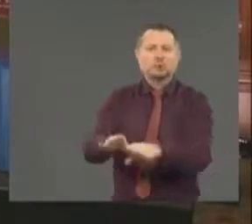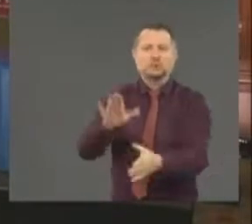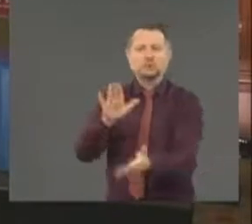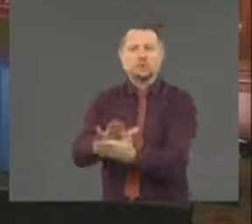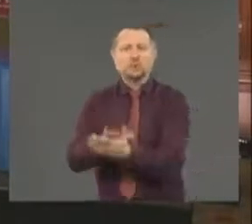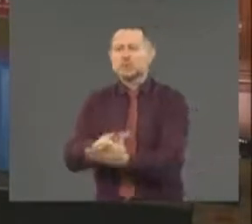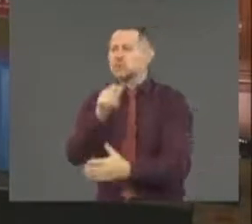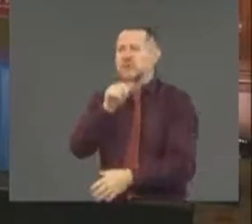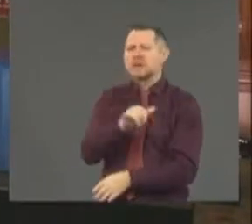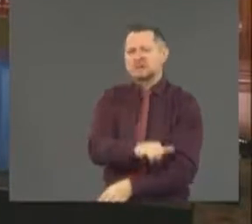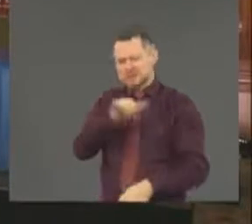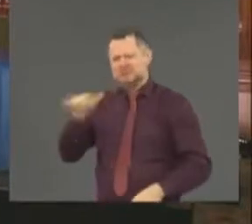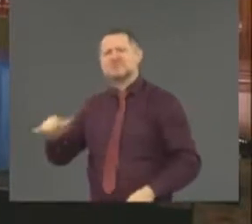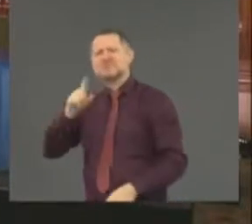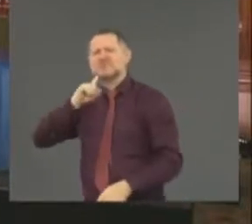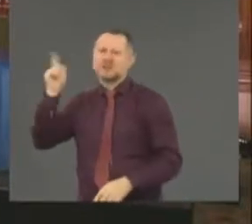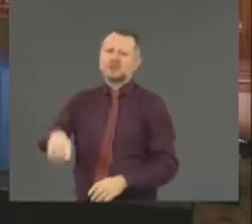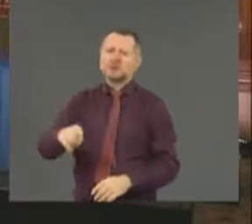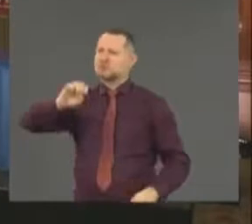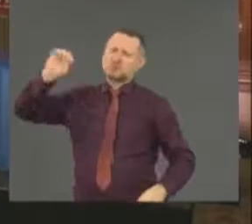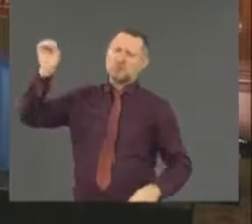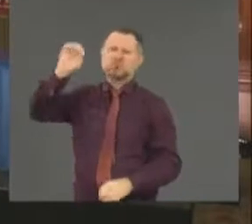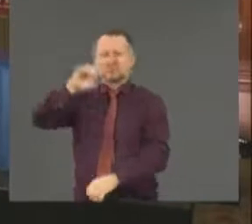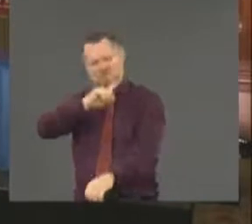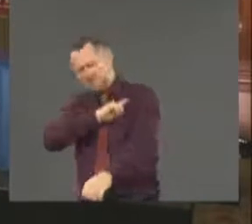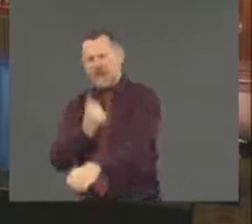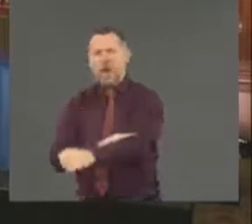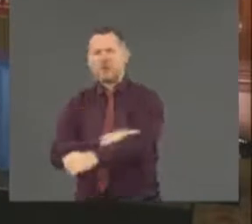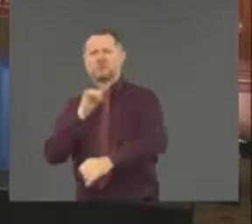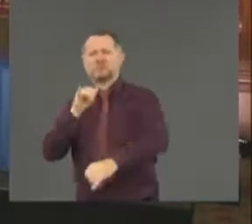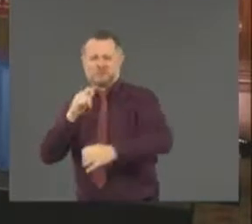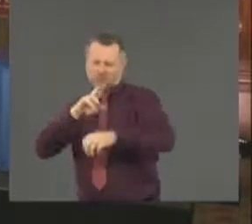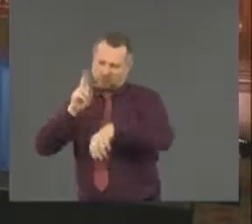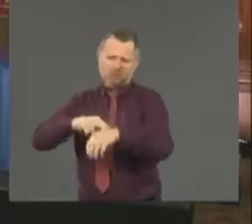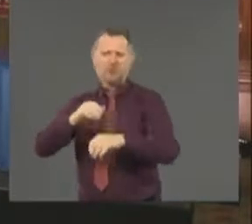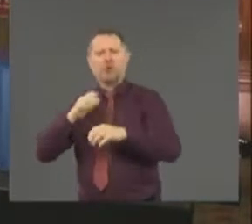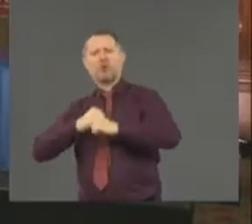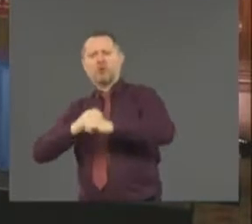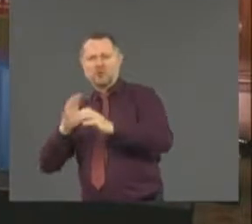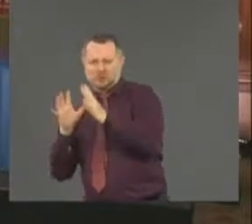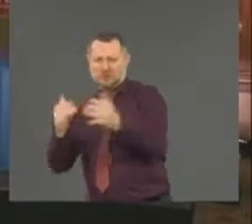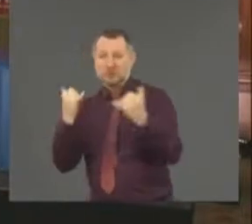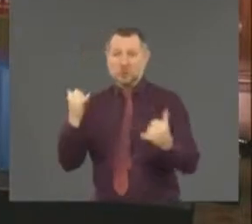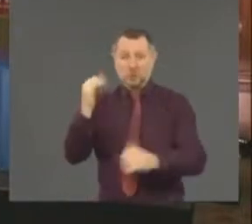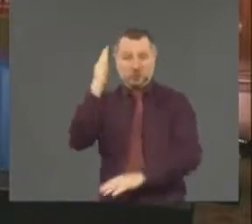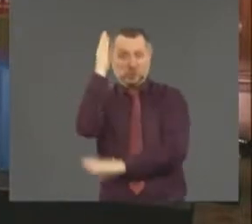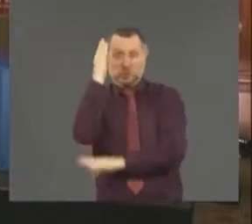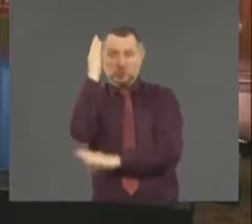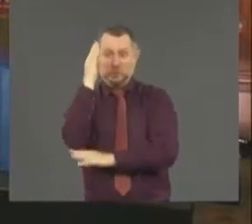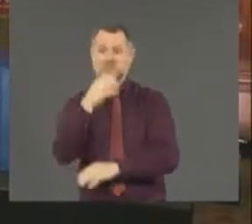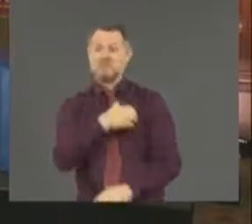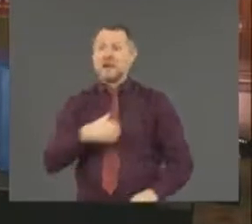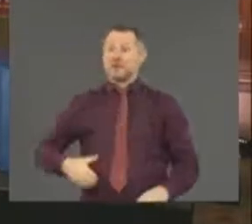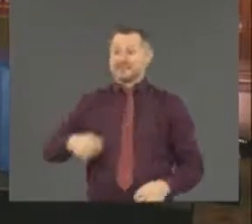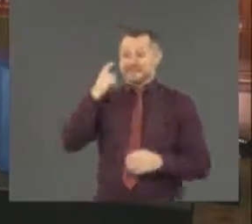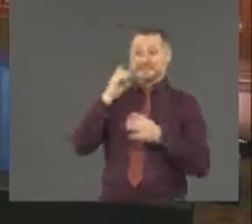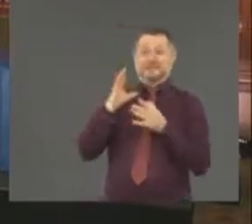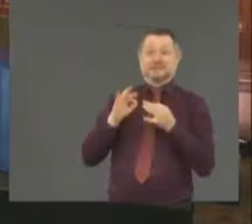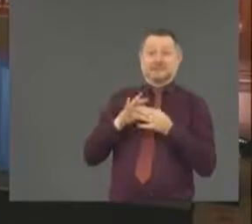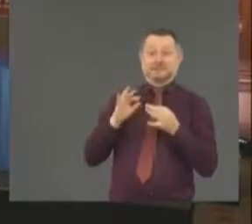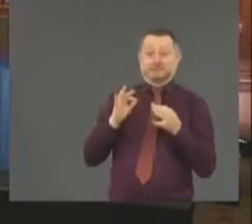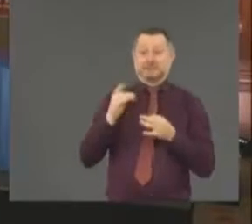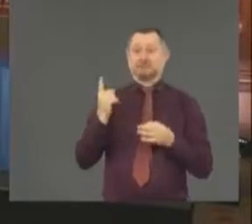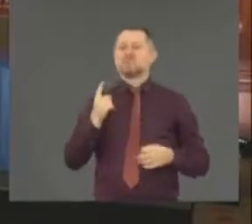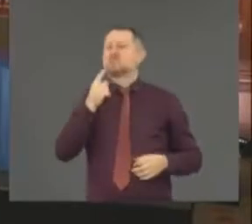bring in the National Guard? And also it's now noon. De Blasio he said that he didn't need the National Guard around 1130. Had you guys